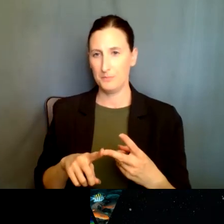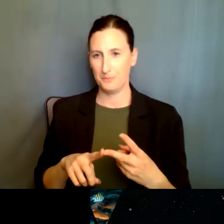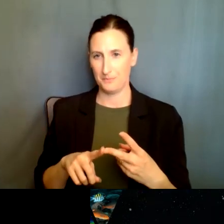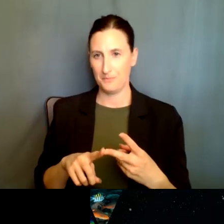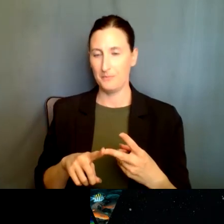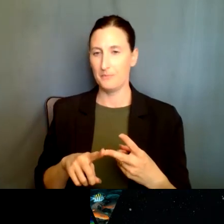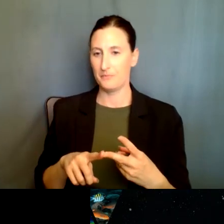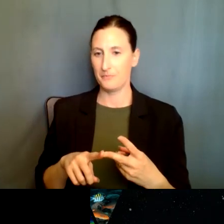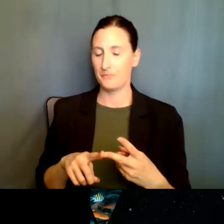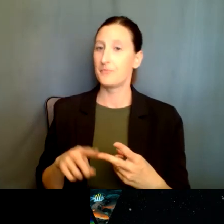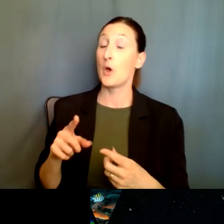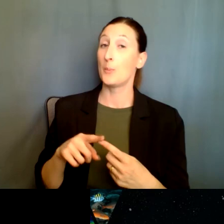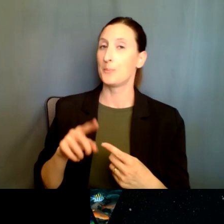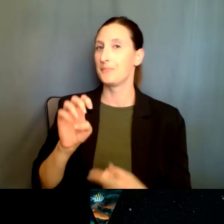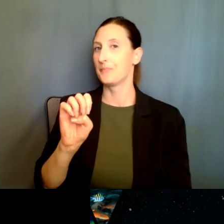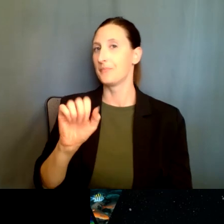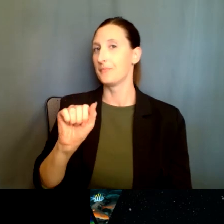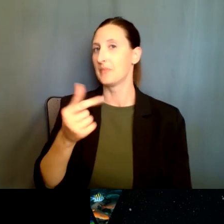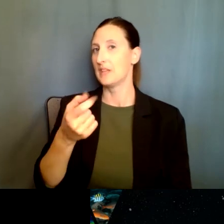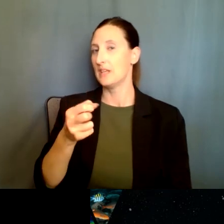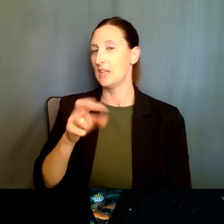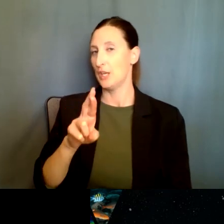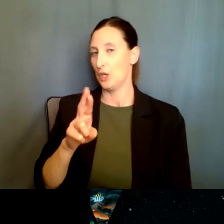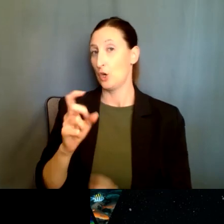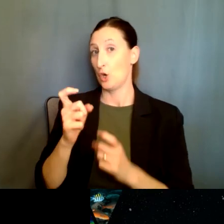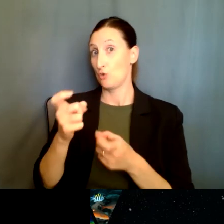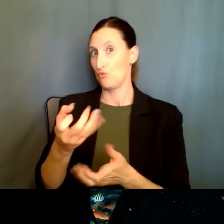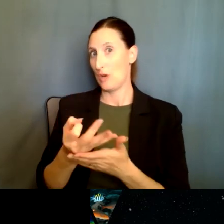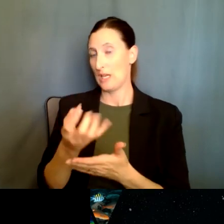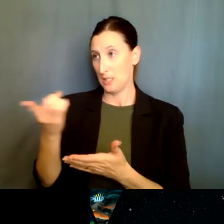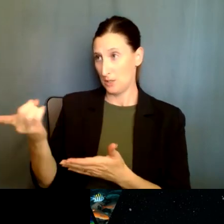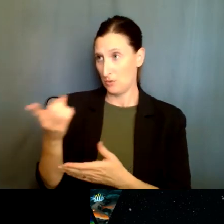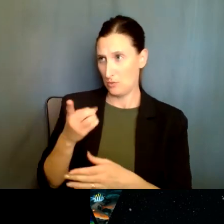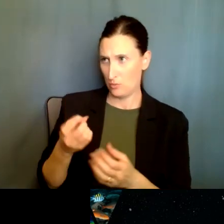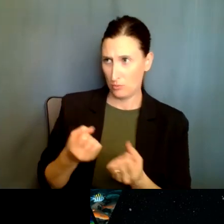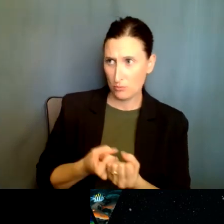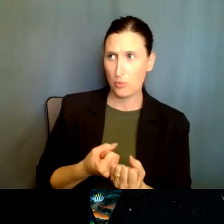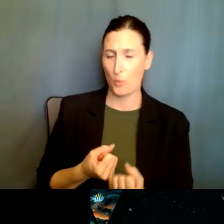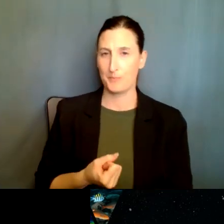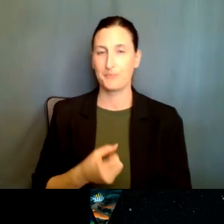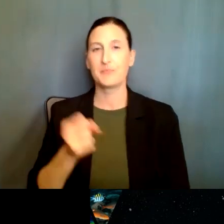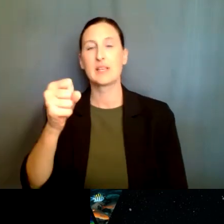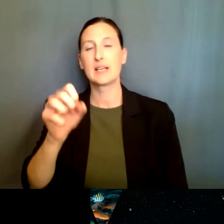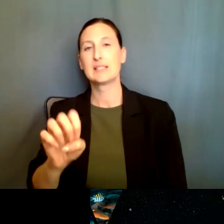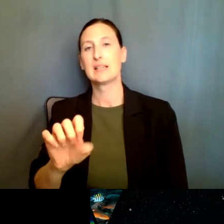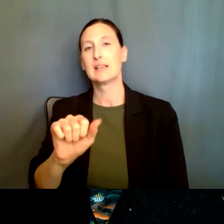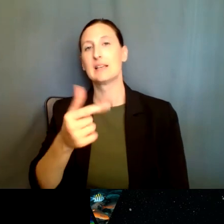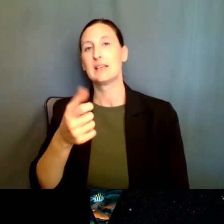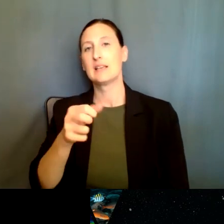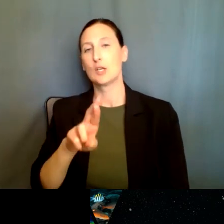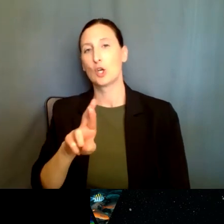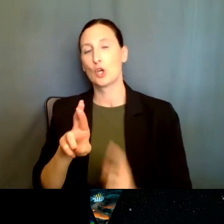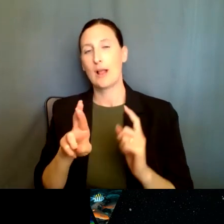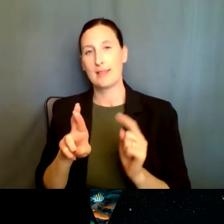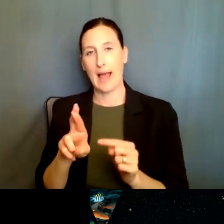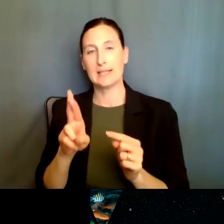grants for robotics and CPS based research. Yes. So, so the eager is a mechanism that is, um,